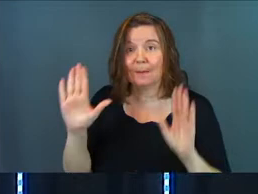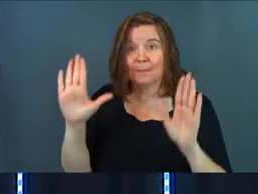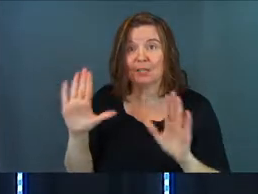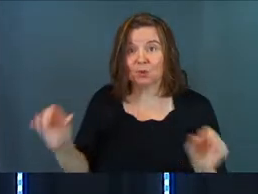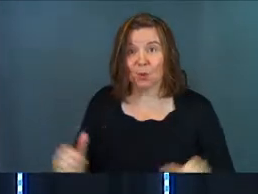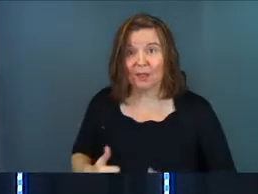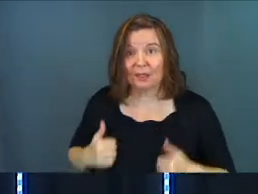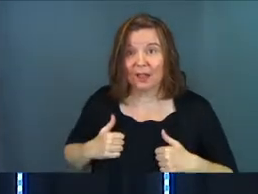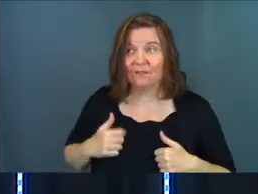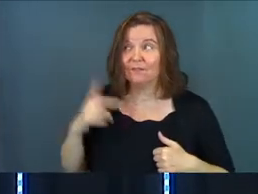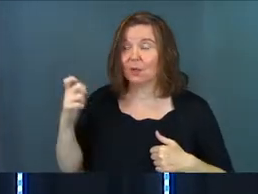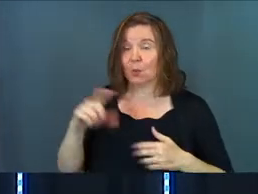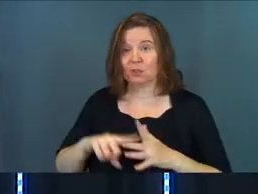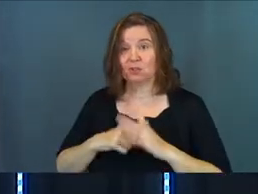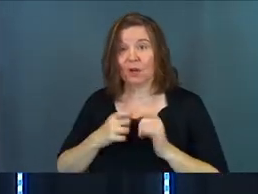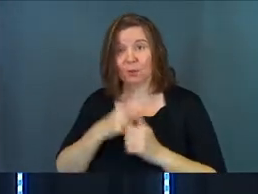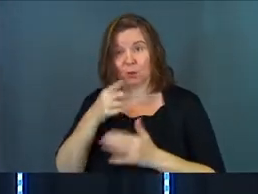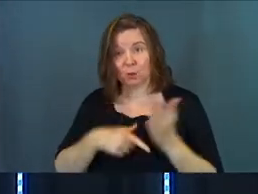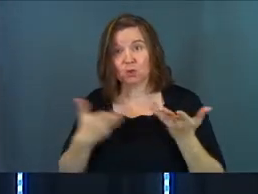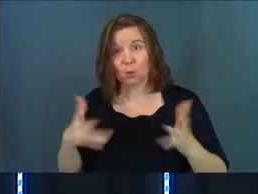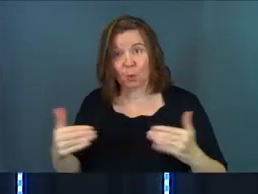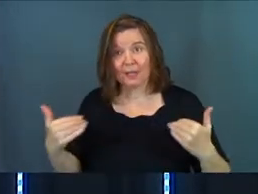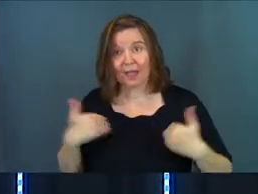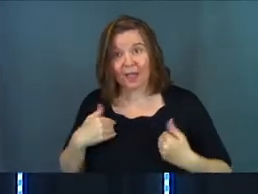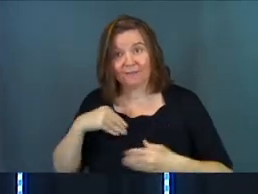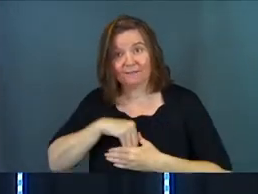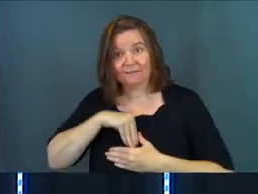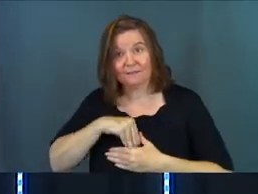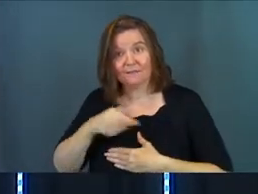in your life. And he wants to start with what you have.